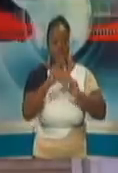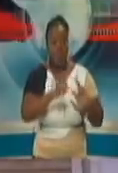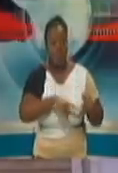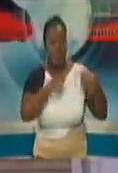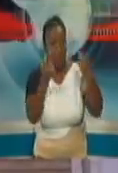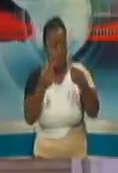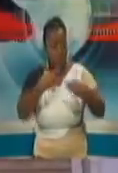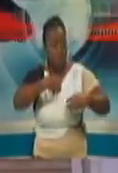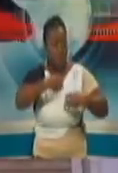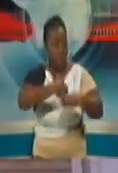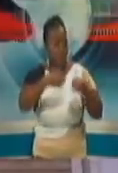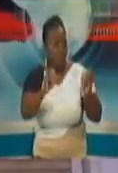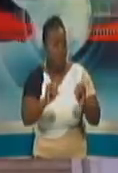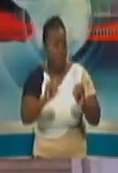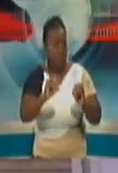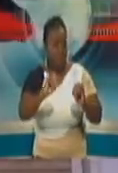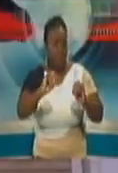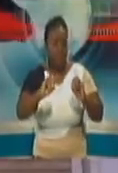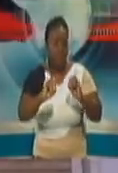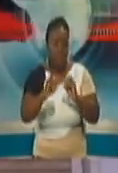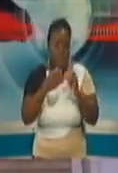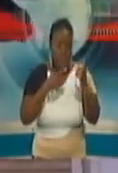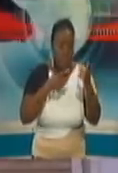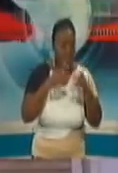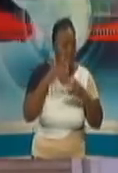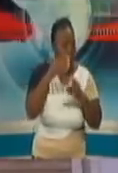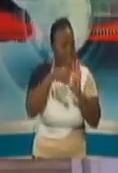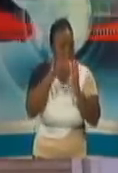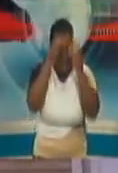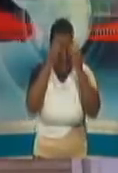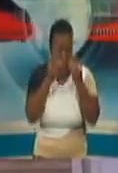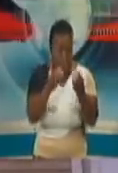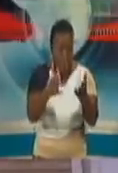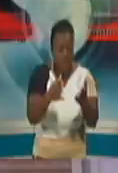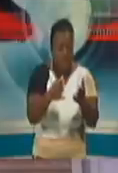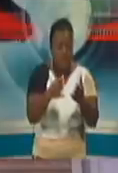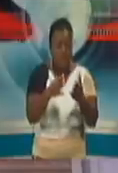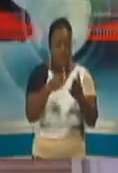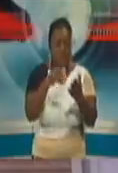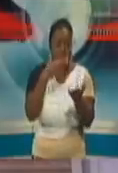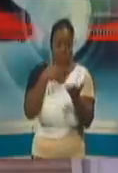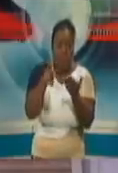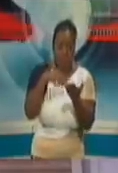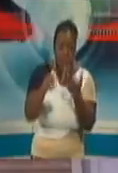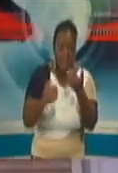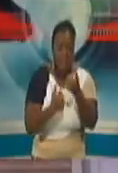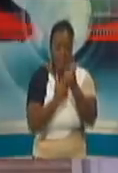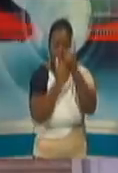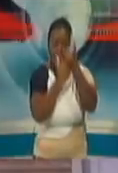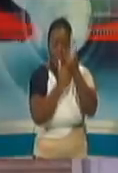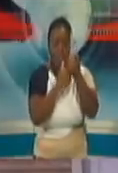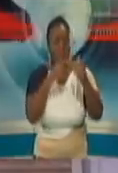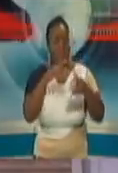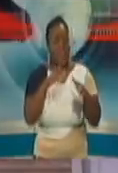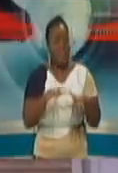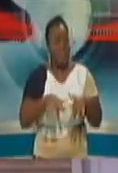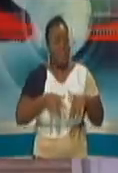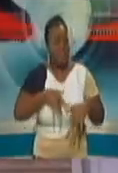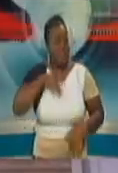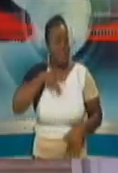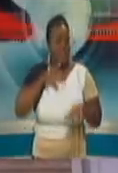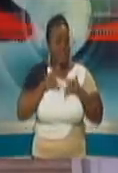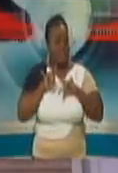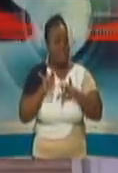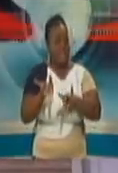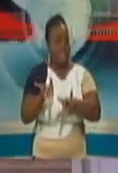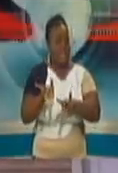guidance on rent assistance and different things, and they may feel a little bit, for want of a better word, neglected in terms of that.